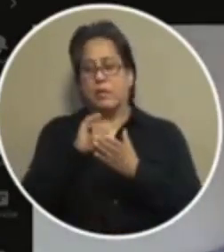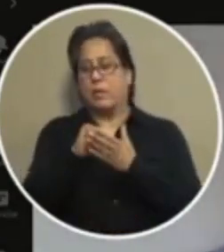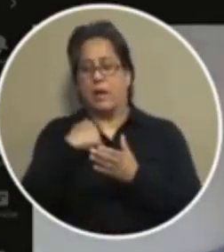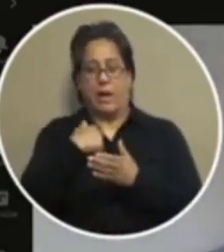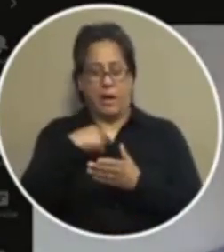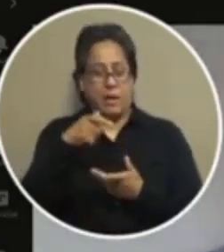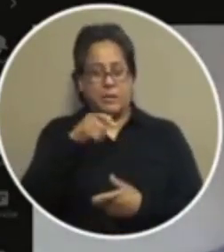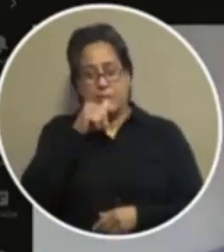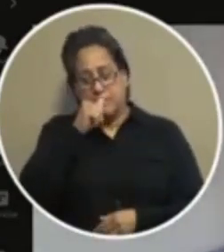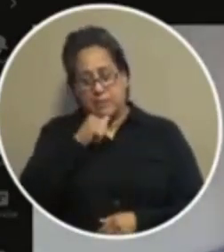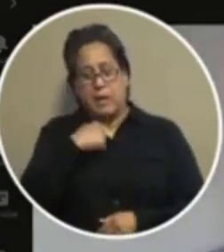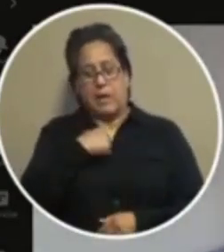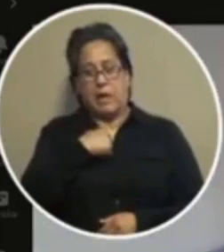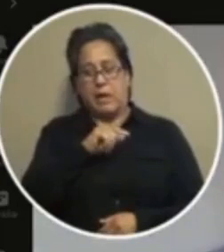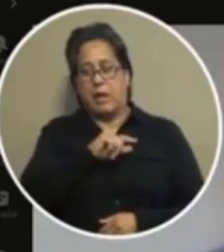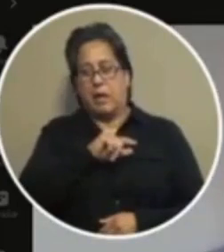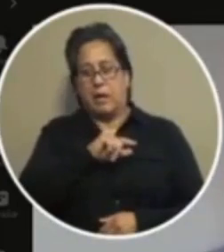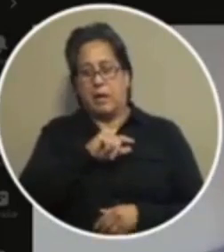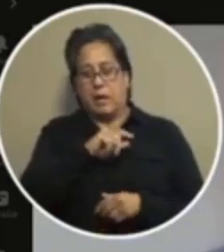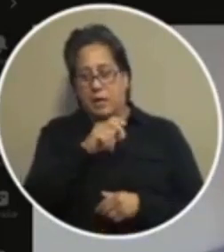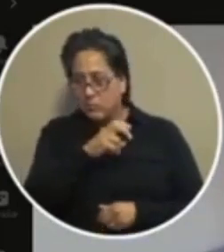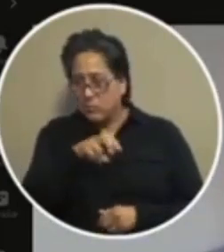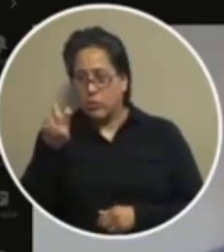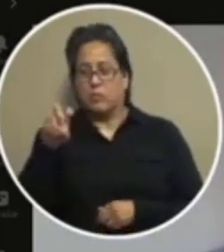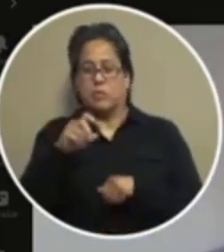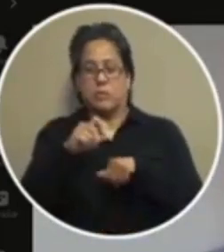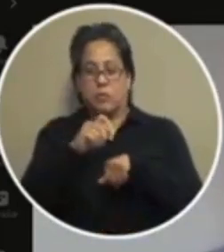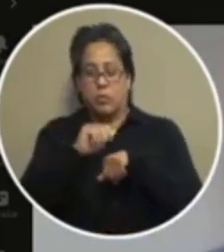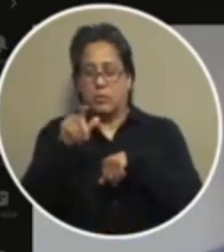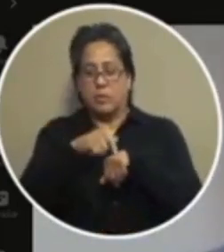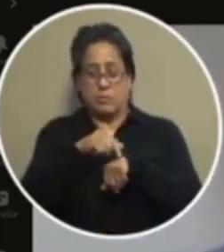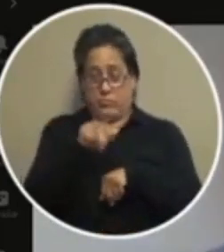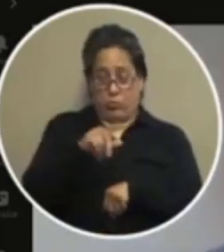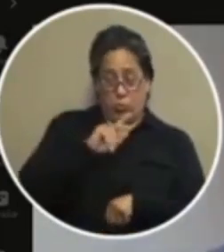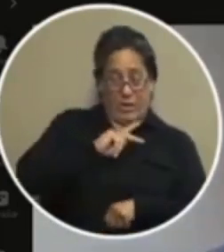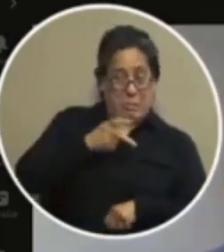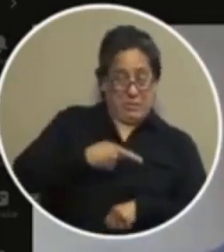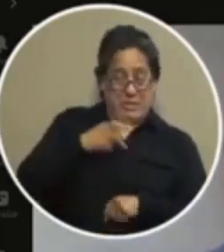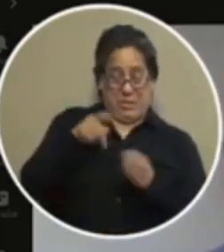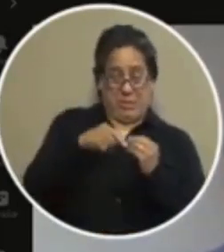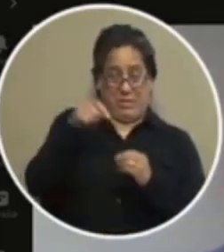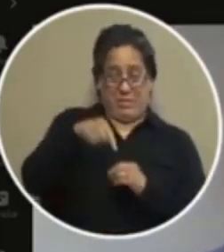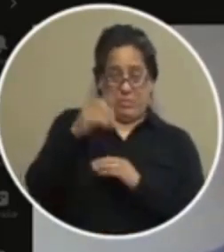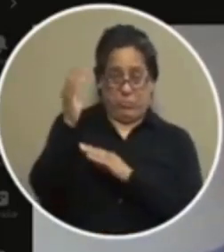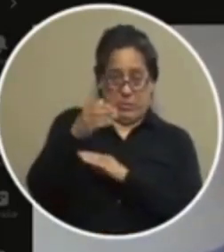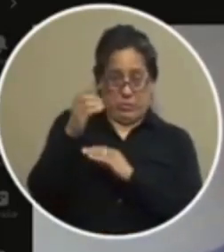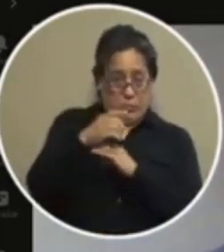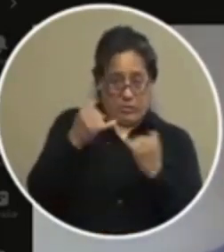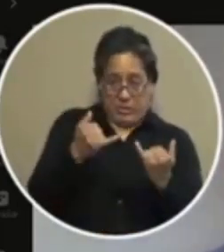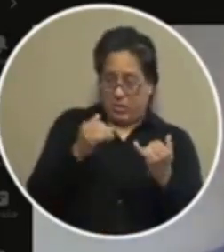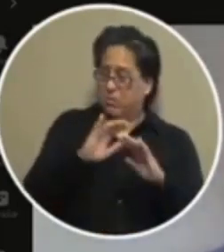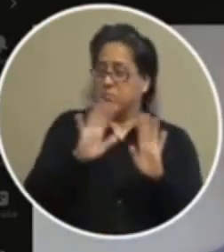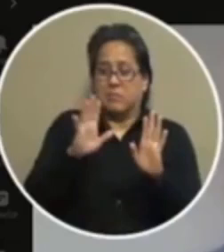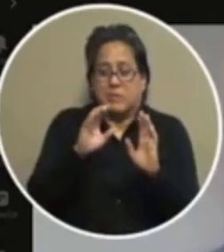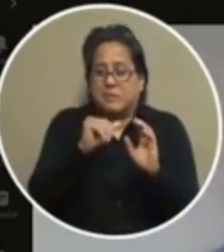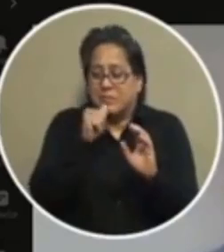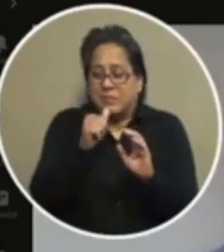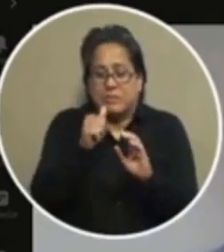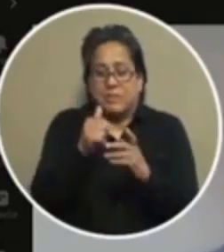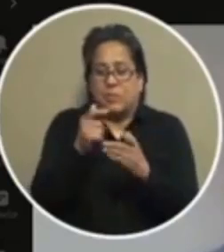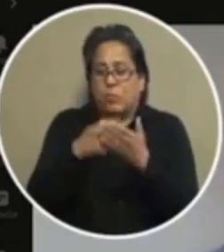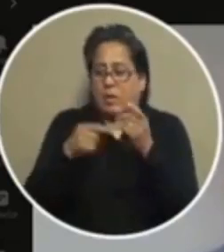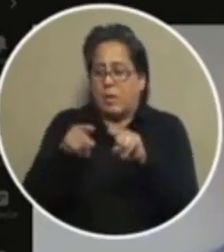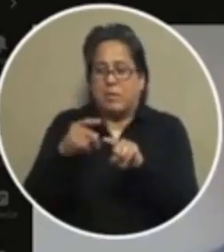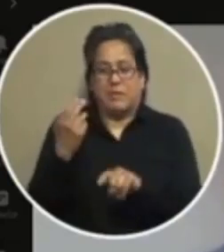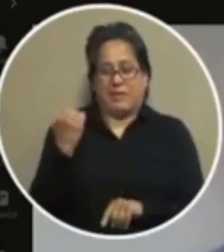paid for it i traveled every single time the fact that you're upset about this presentation today has absolutely no bearing on what happened